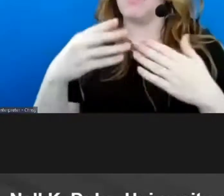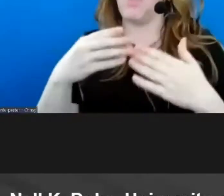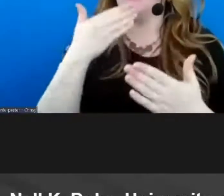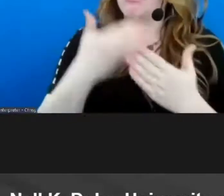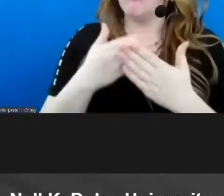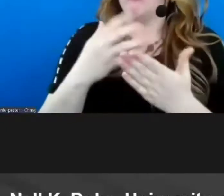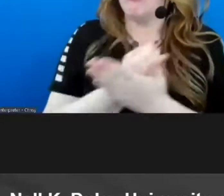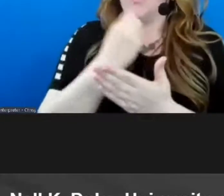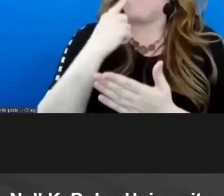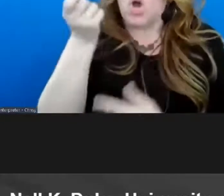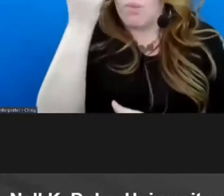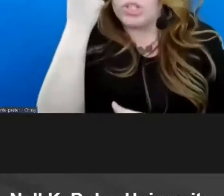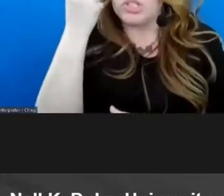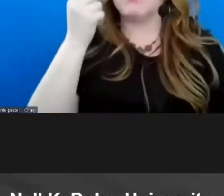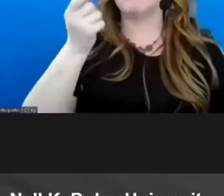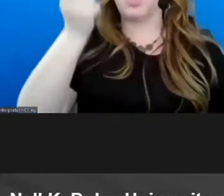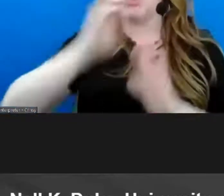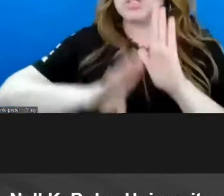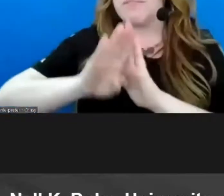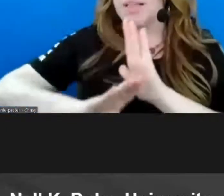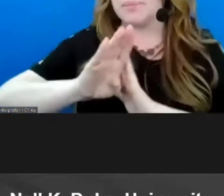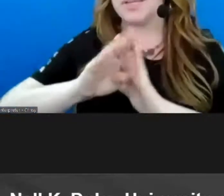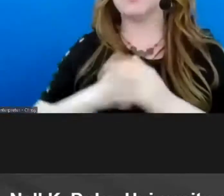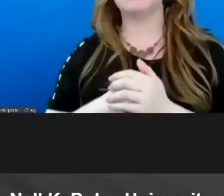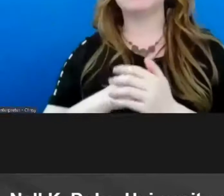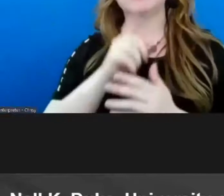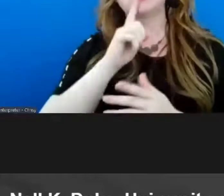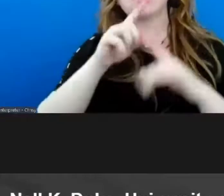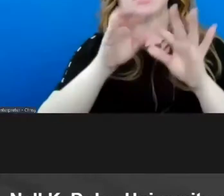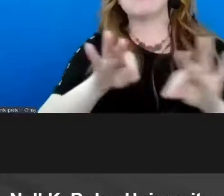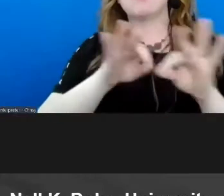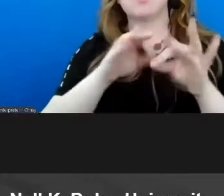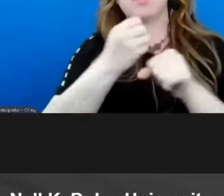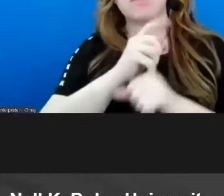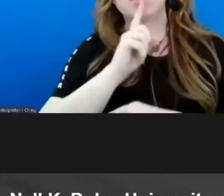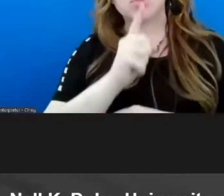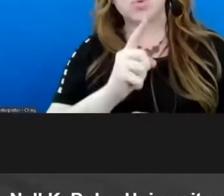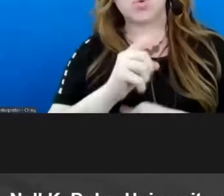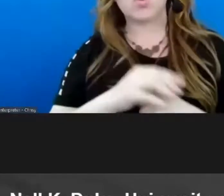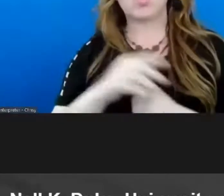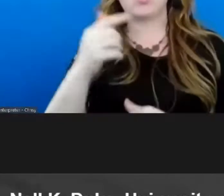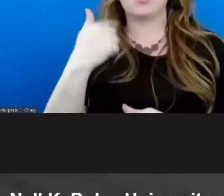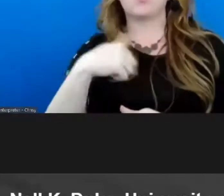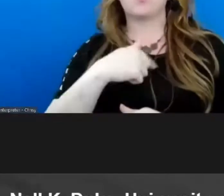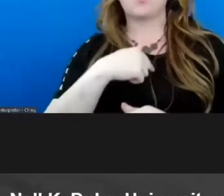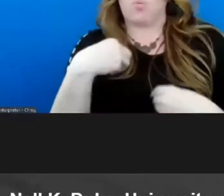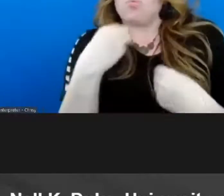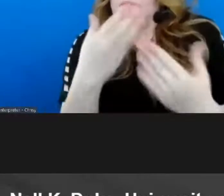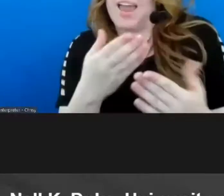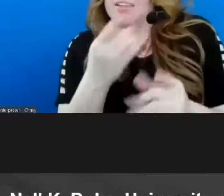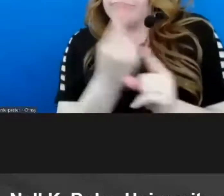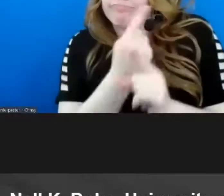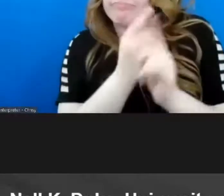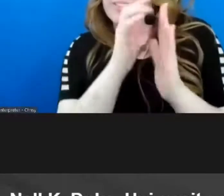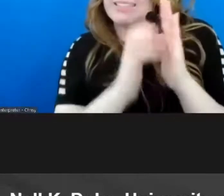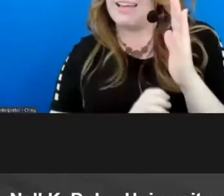comprehension comprehension development um so it's really a matter of making sure um that we are providing those texts that really help and